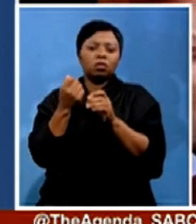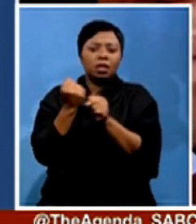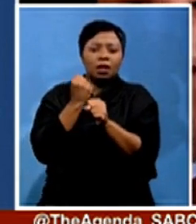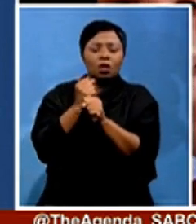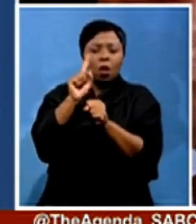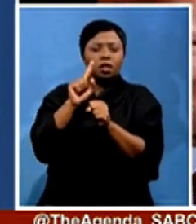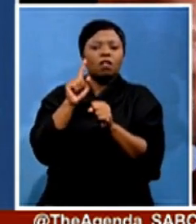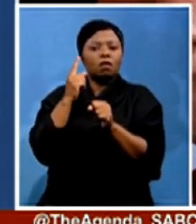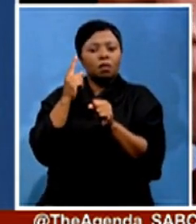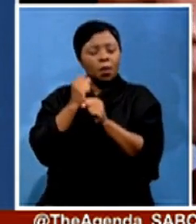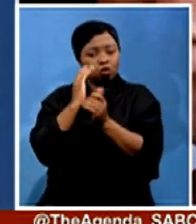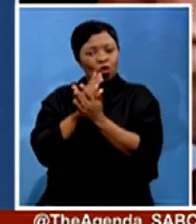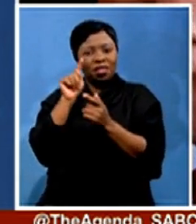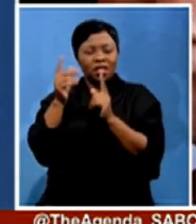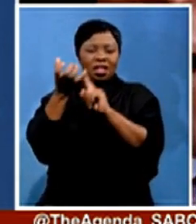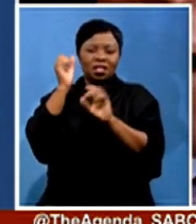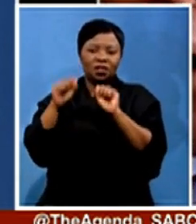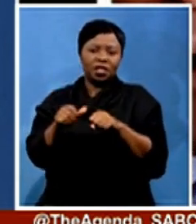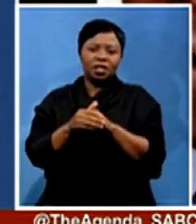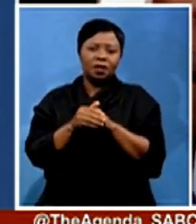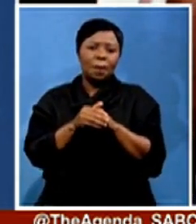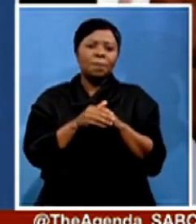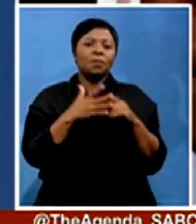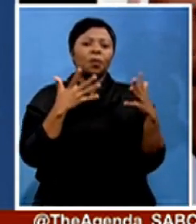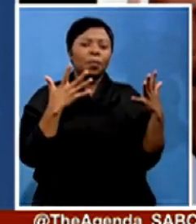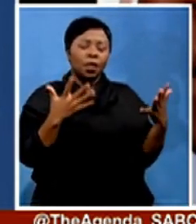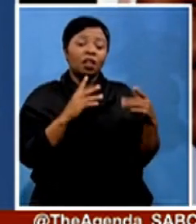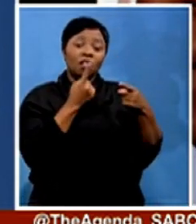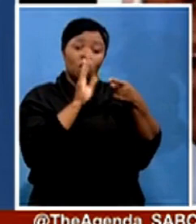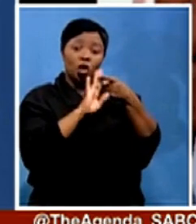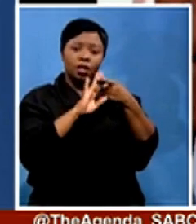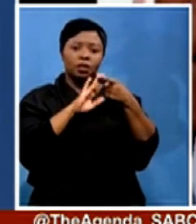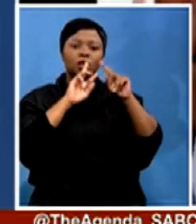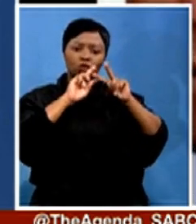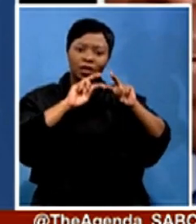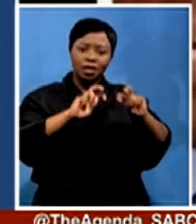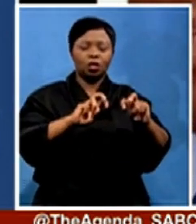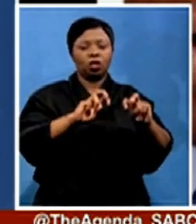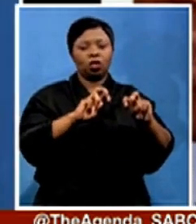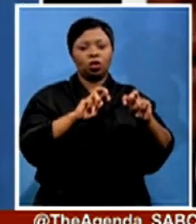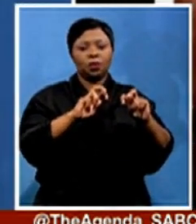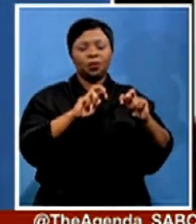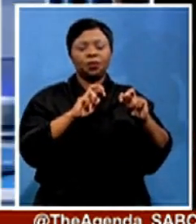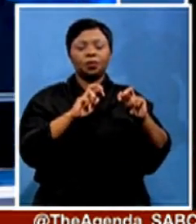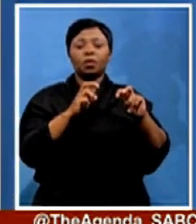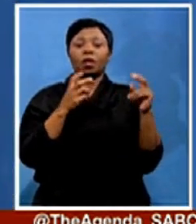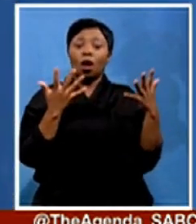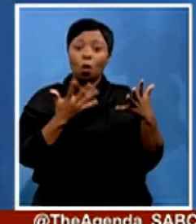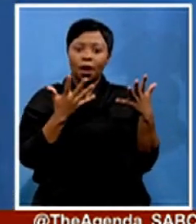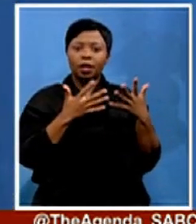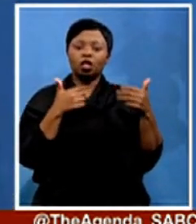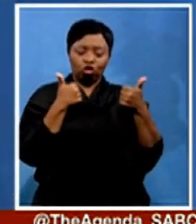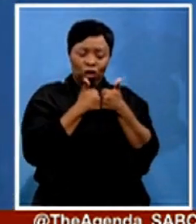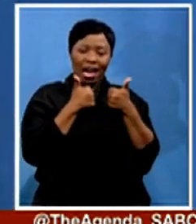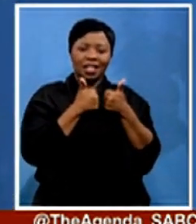The first thing is the research from our own scientists as Africans. We need that as a matter of